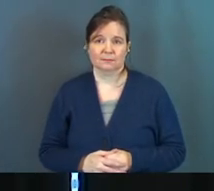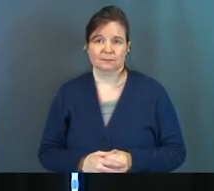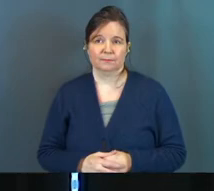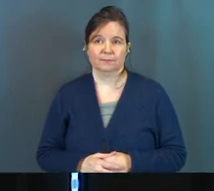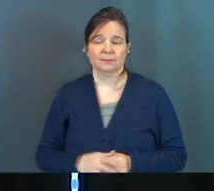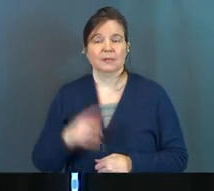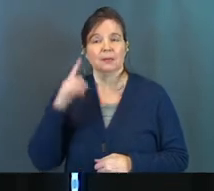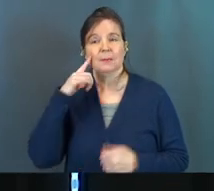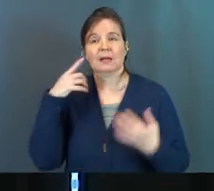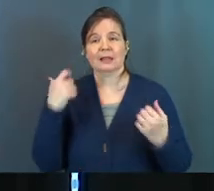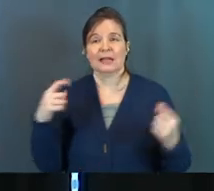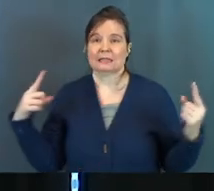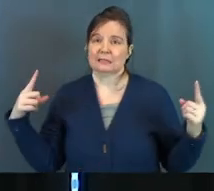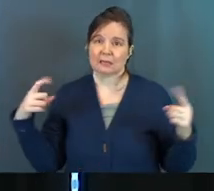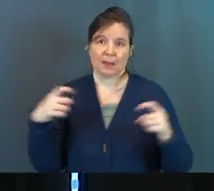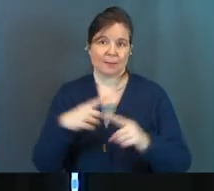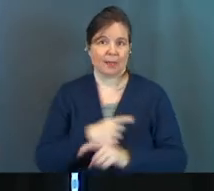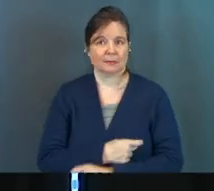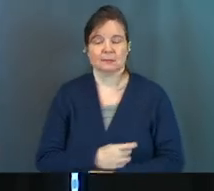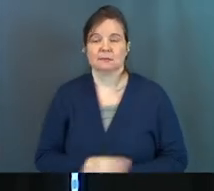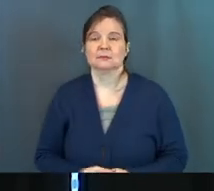And mental health is complex.